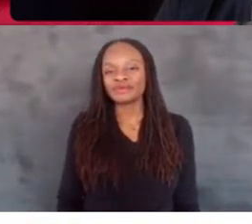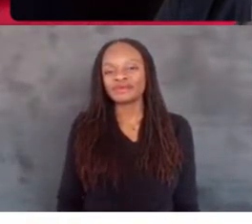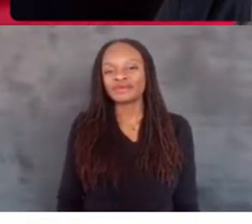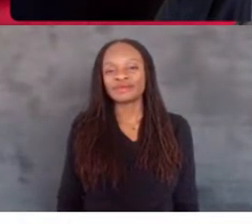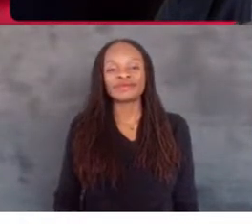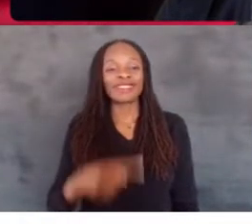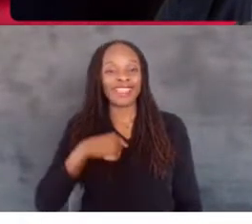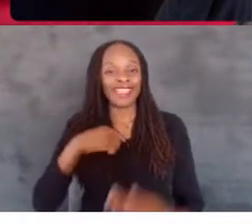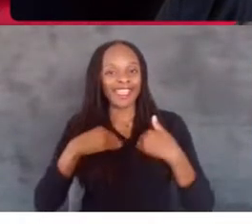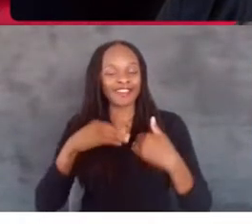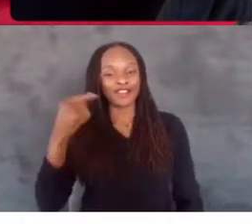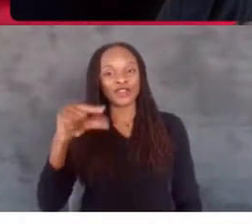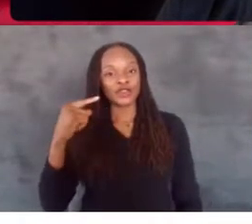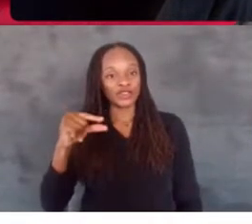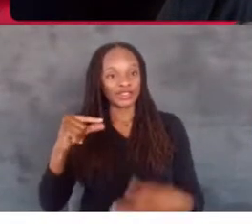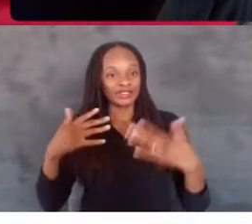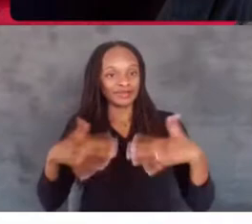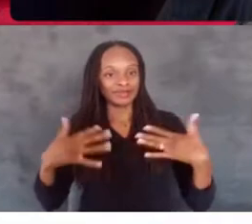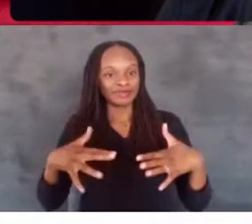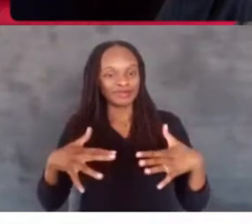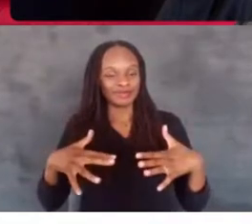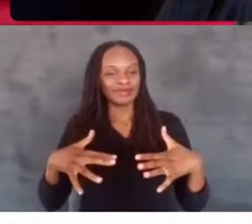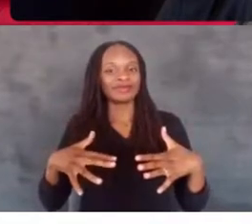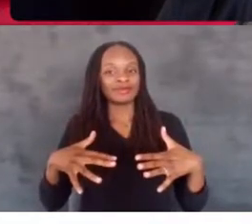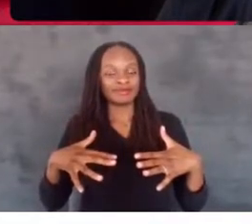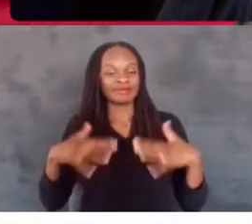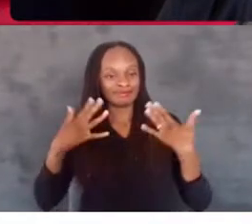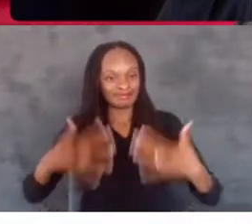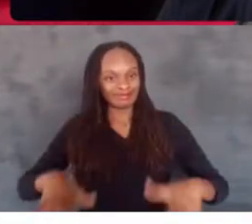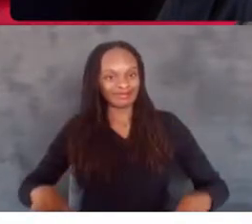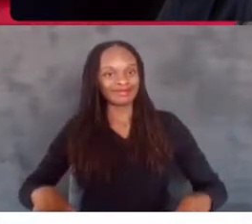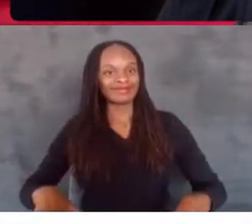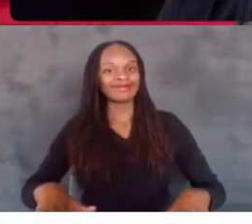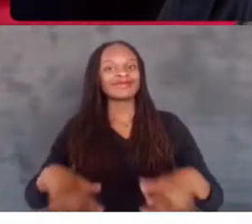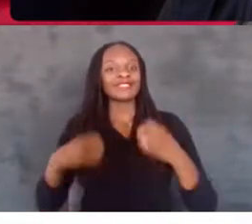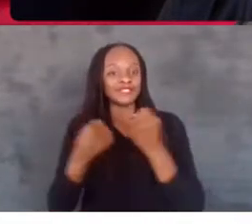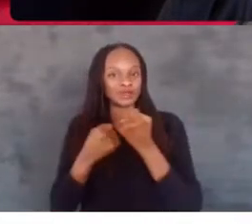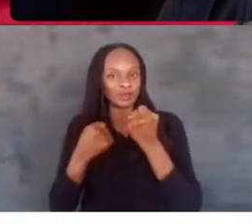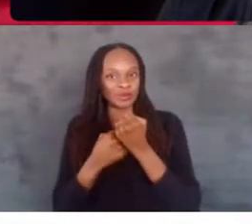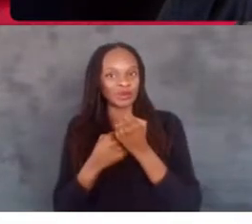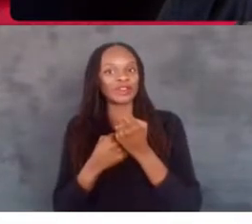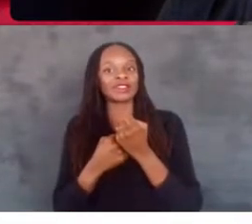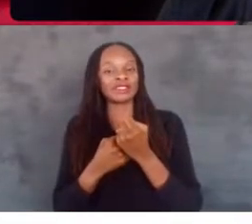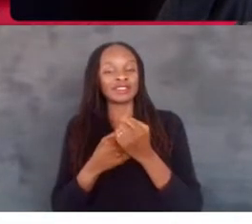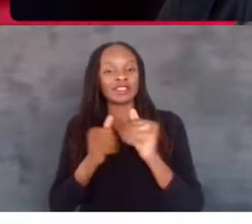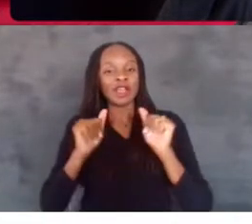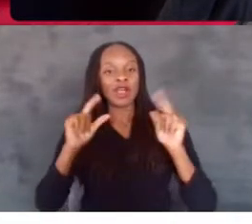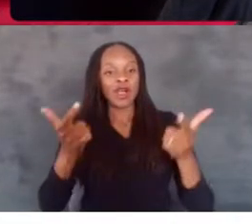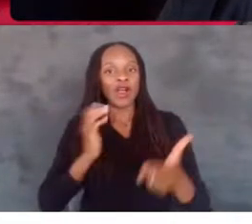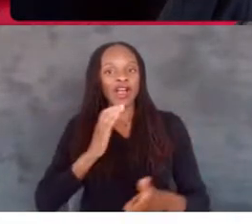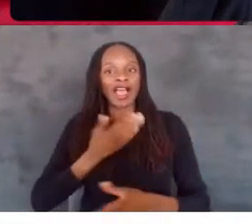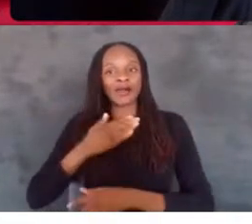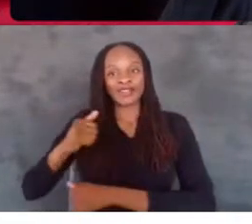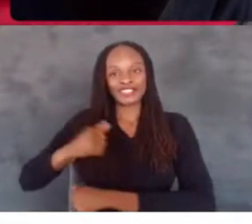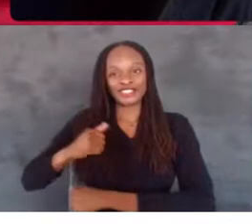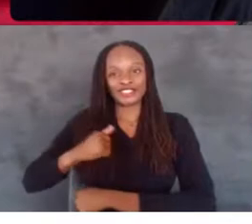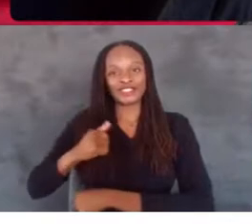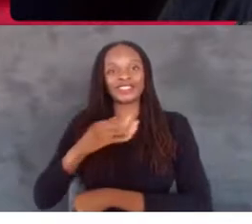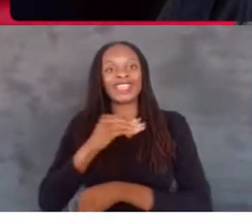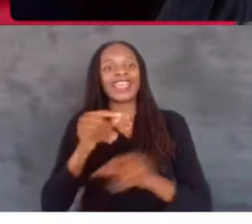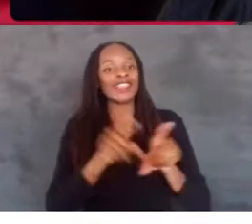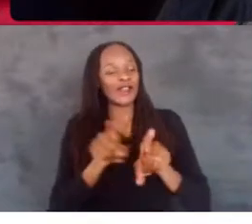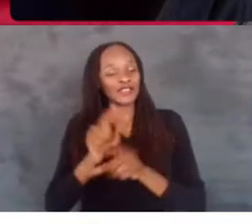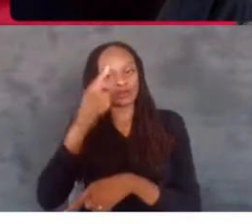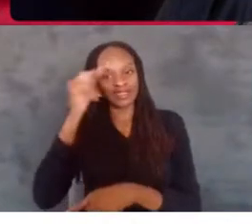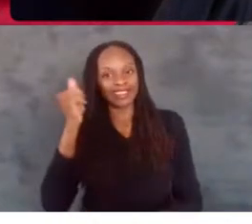a green Navy shirt, dress to support all of our troops. And also because it looks